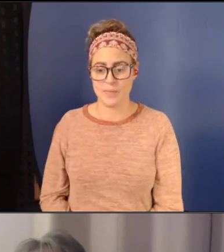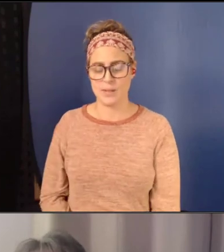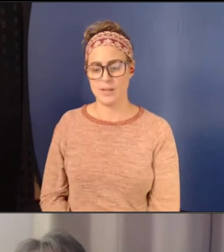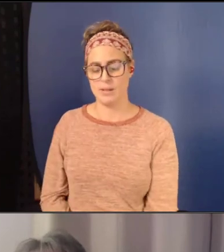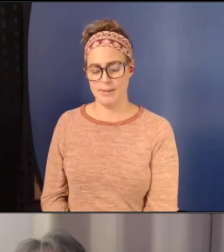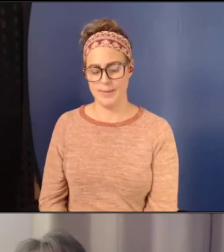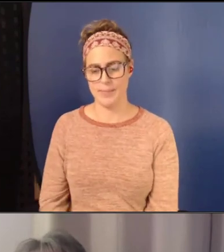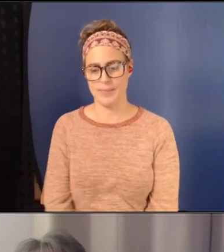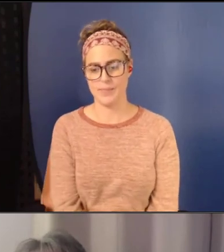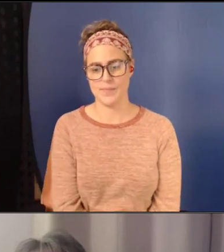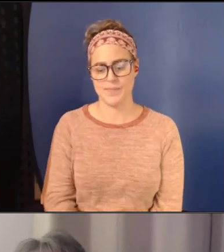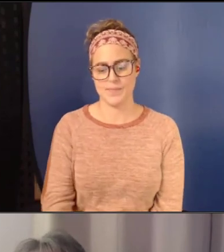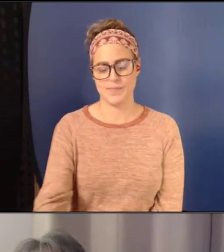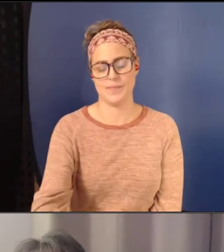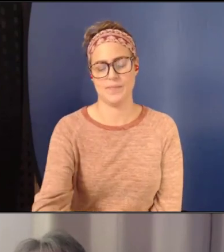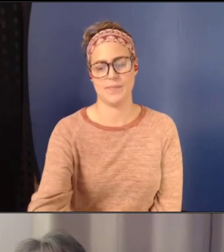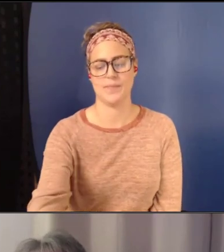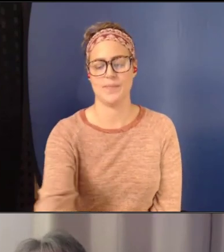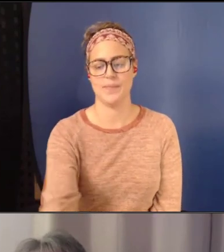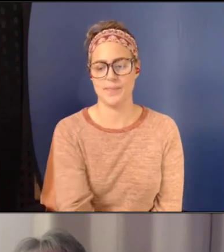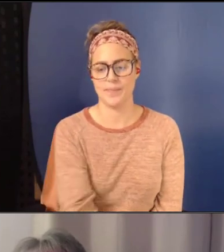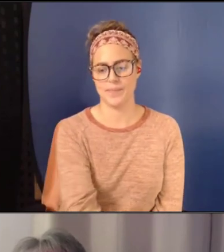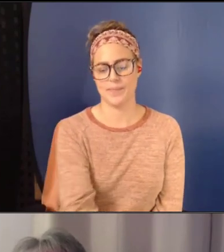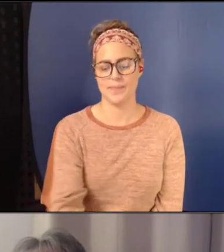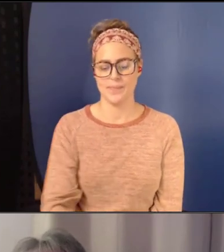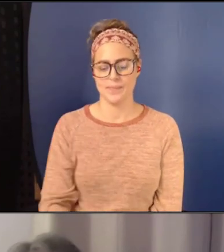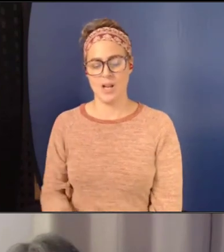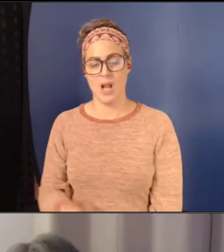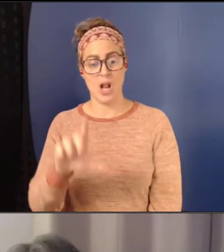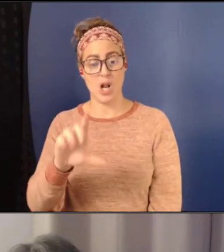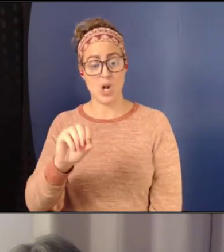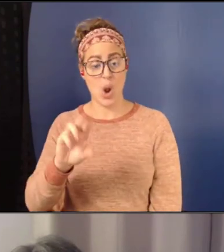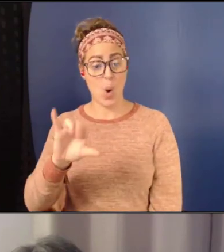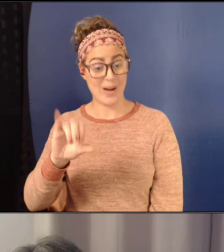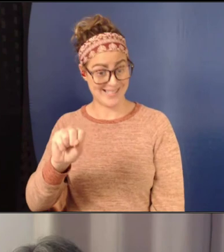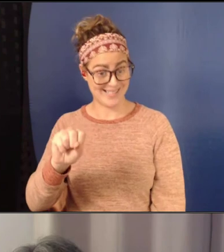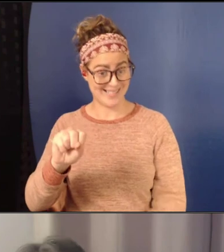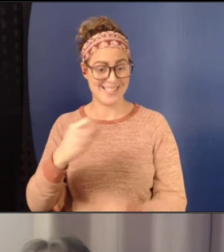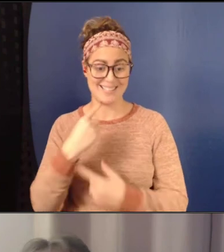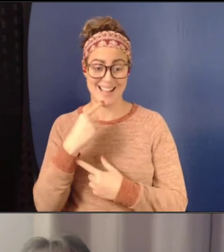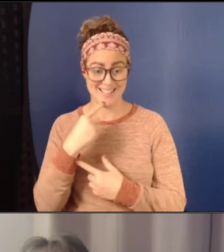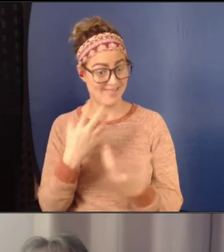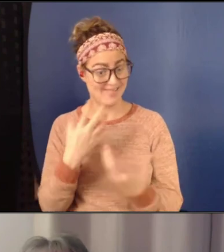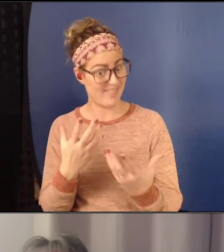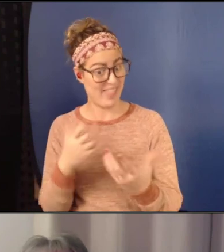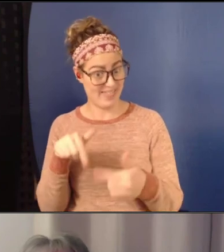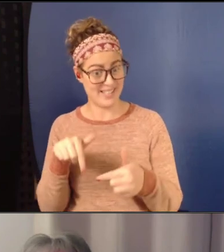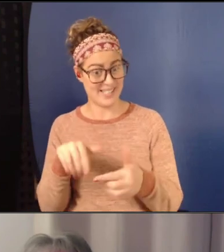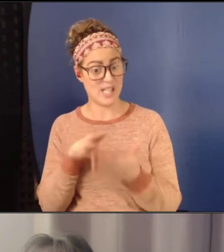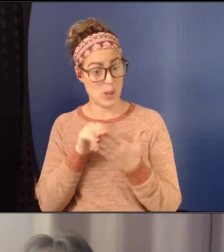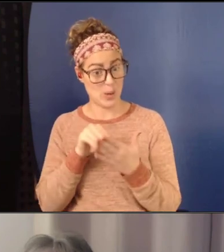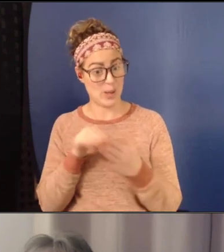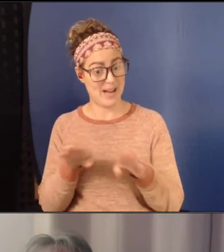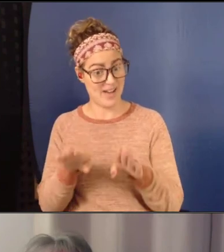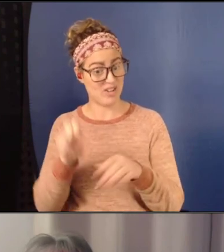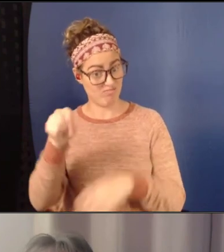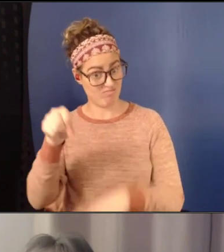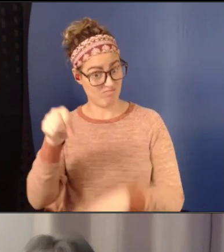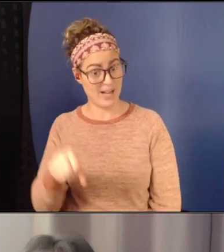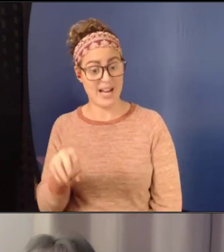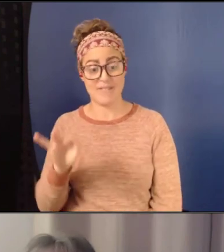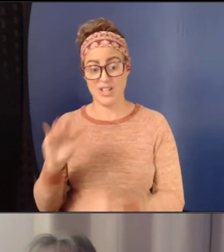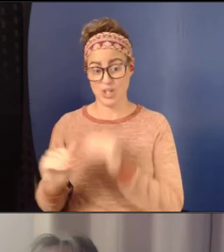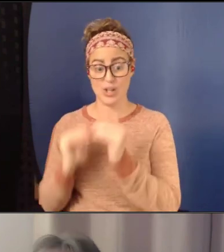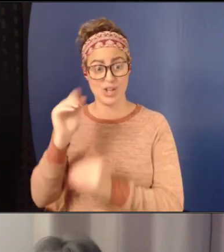And Lois actually echoes what you just said, uh, that there, that this is a learned behavior so that if adults are